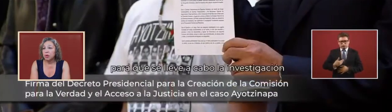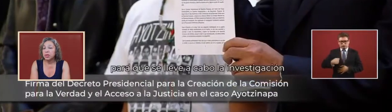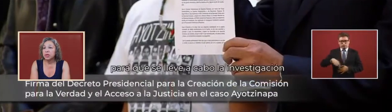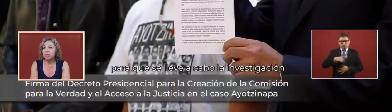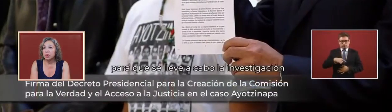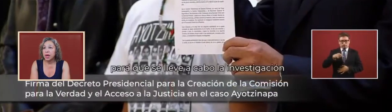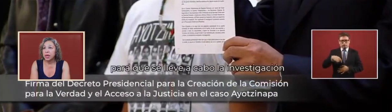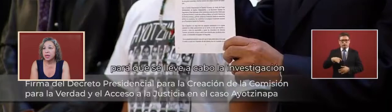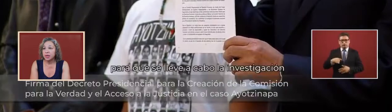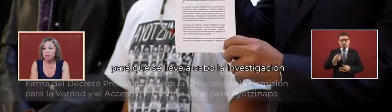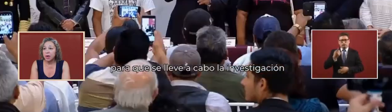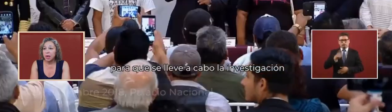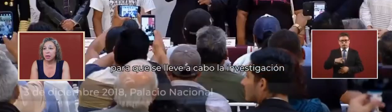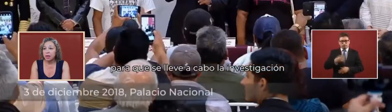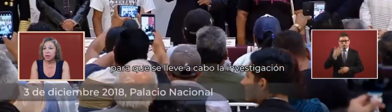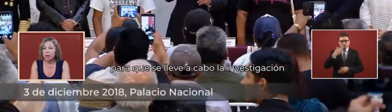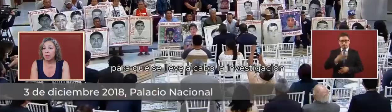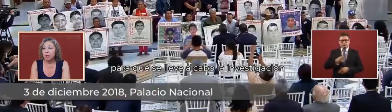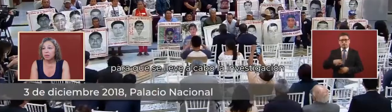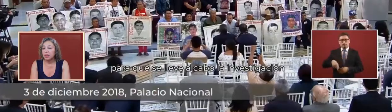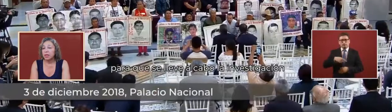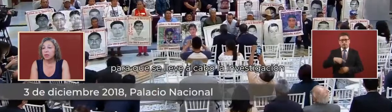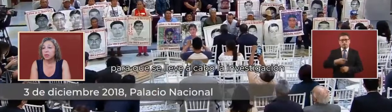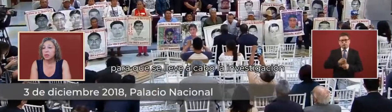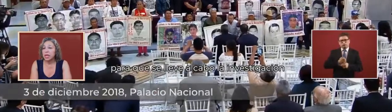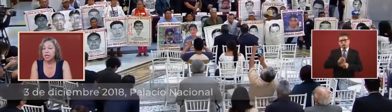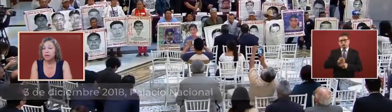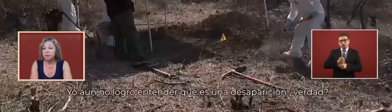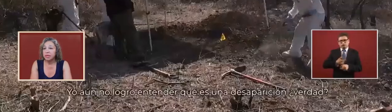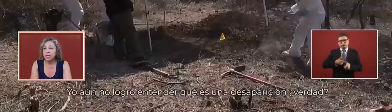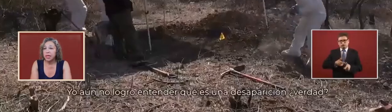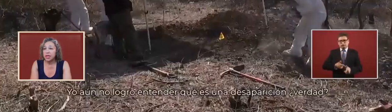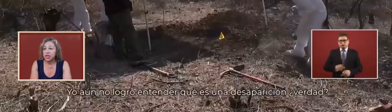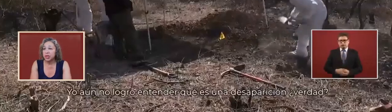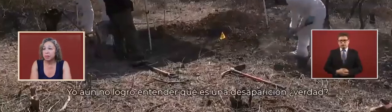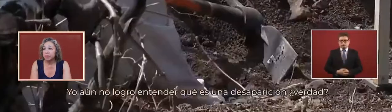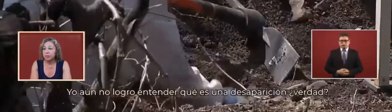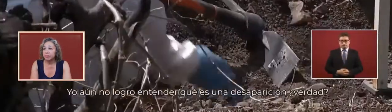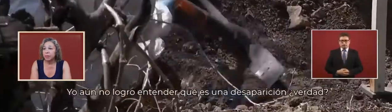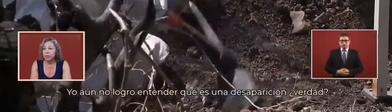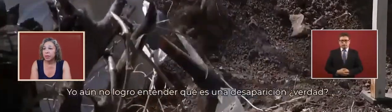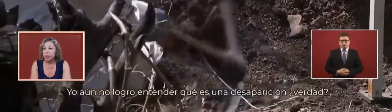i'm going to write a decree that they will take an investigation